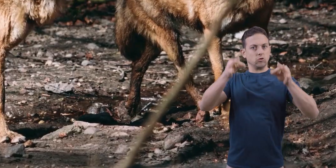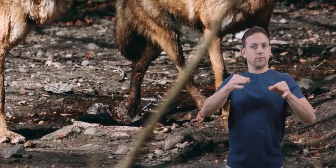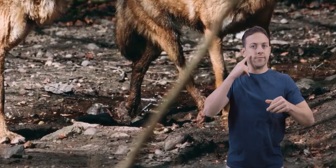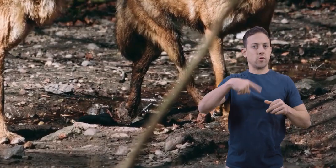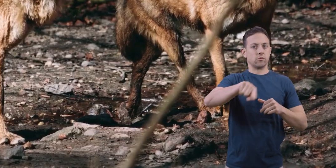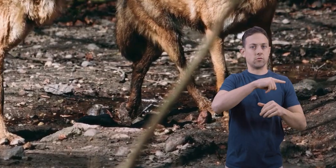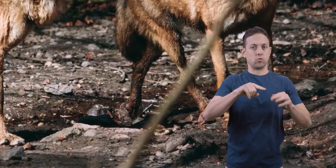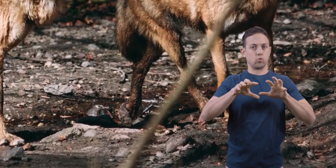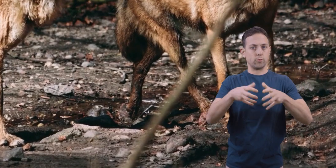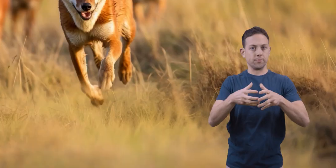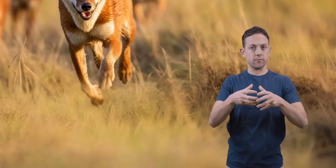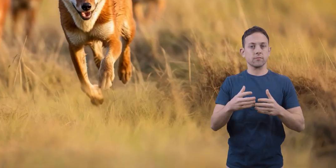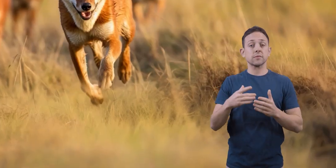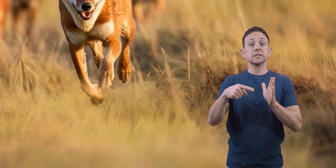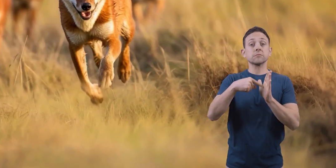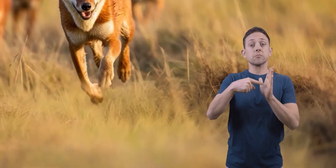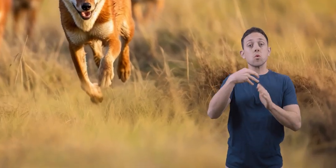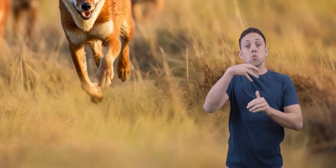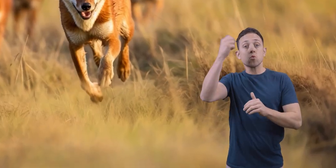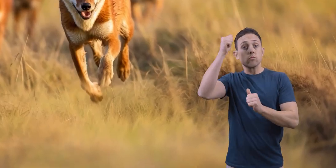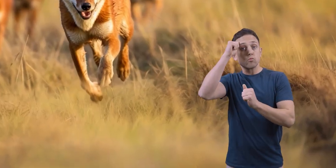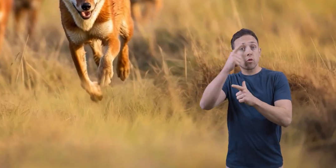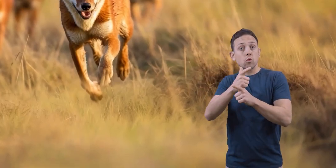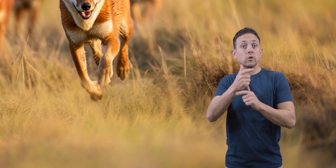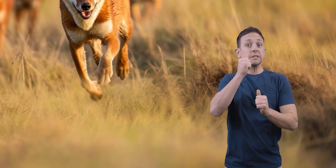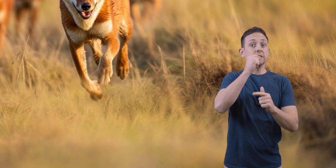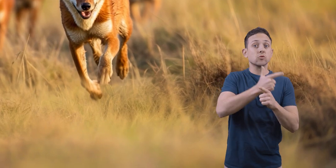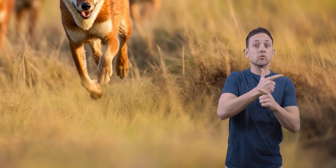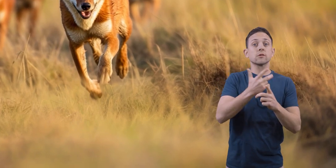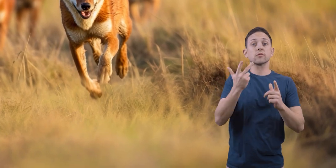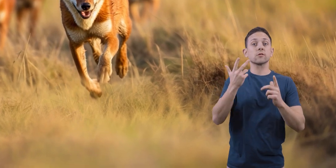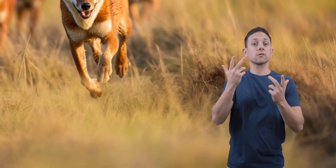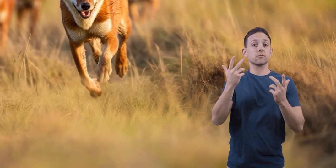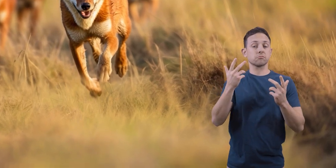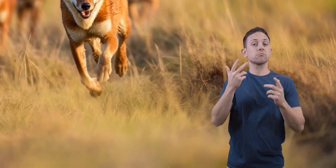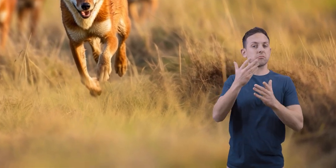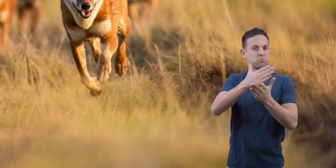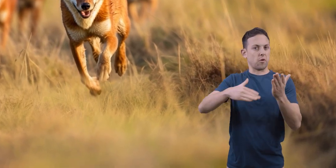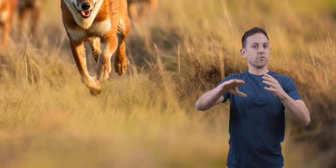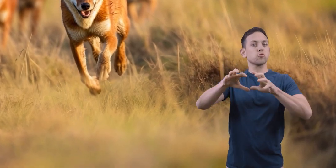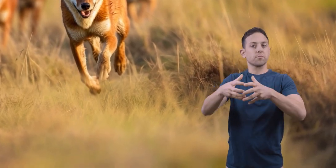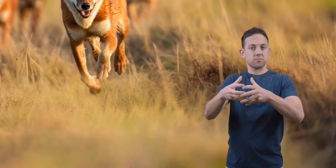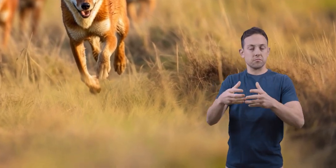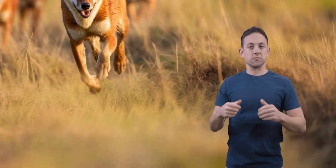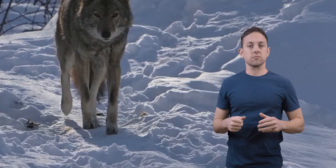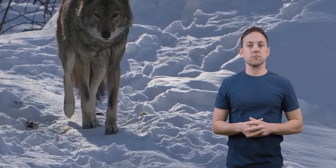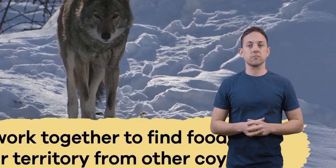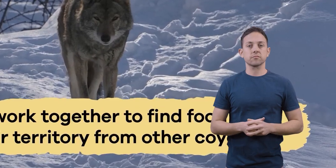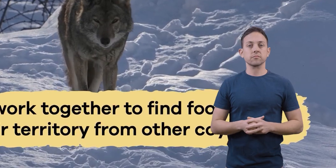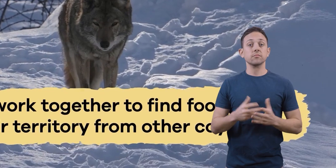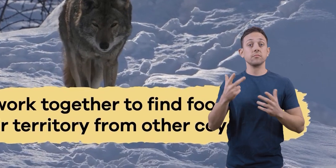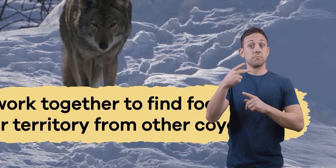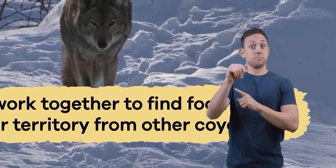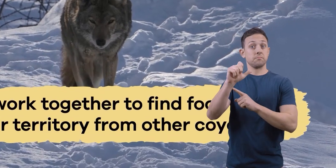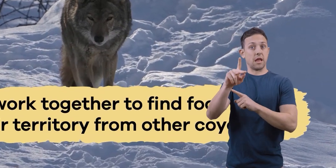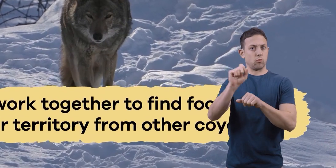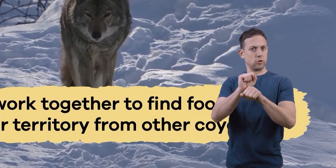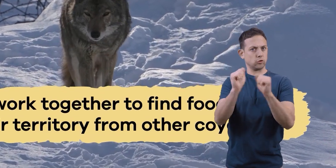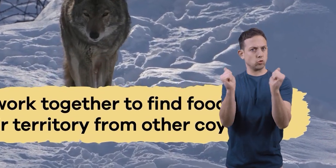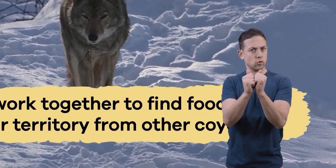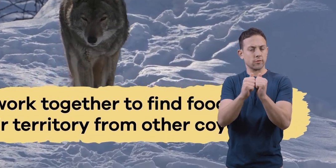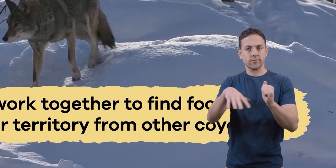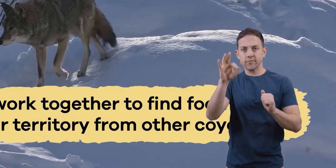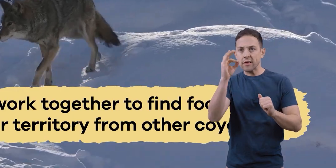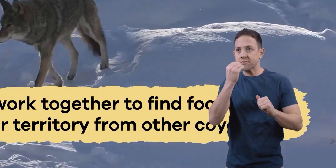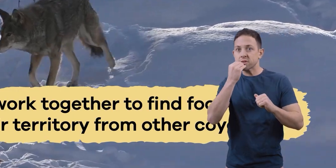decisions for the group. Sometimes, older brothers and sisters from previous years are part of the group. The packs work together to